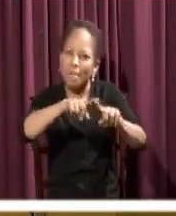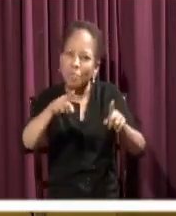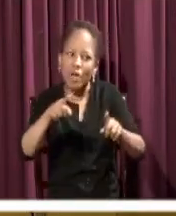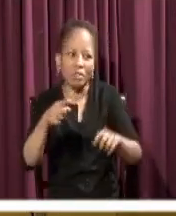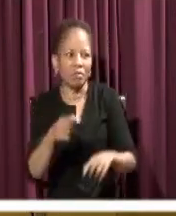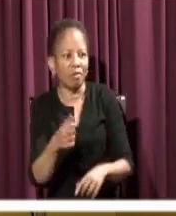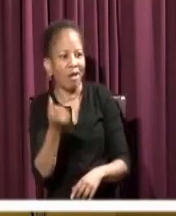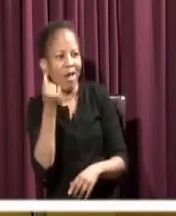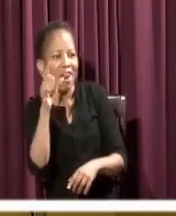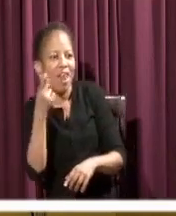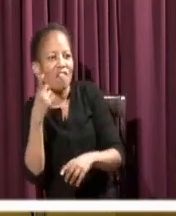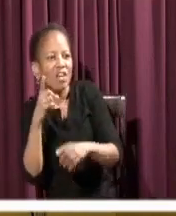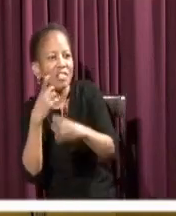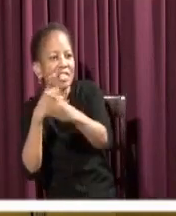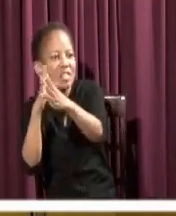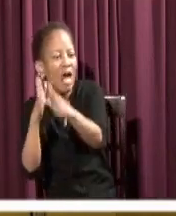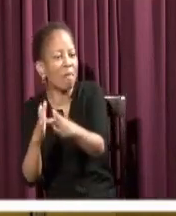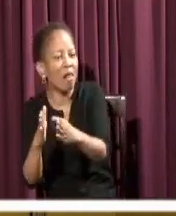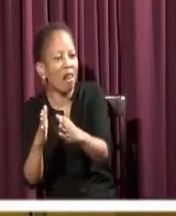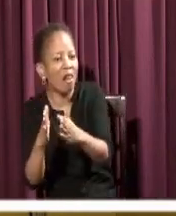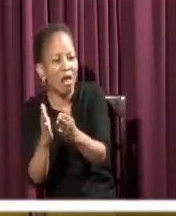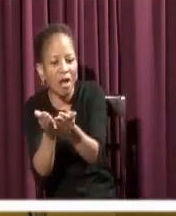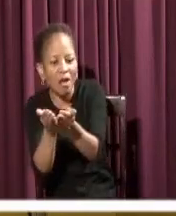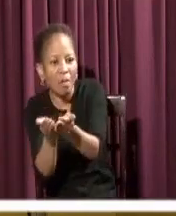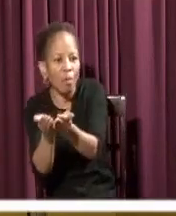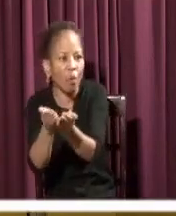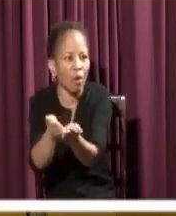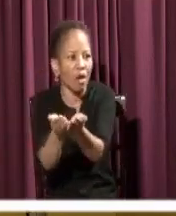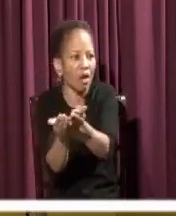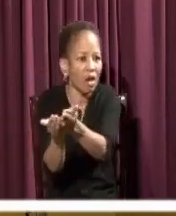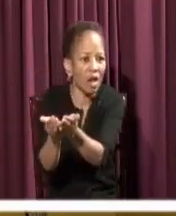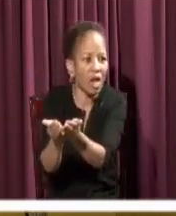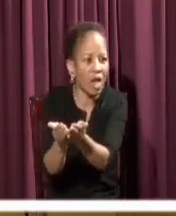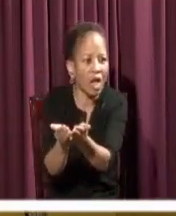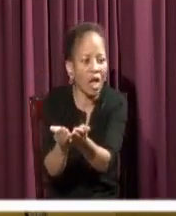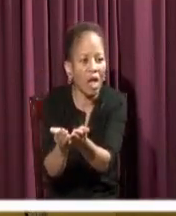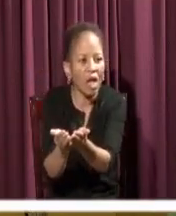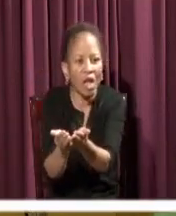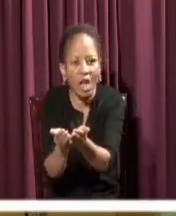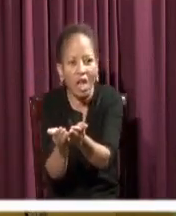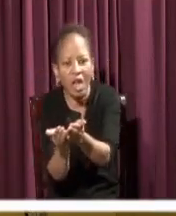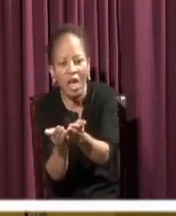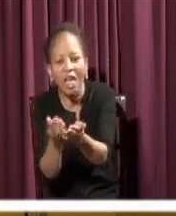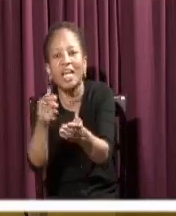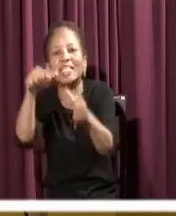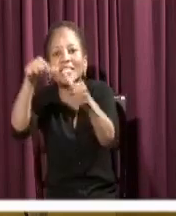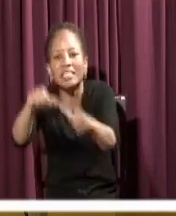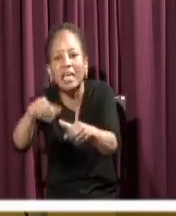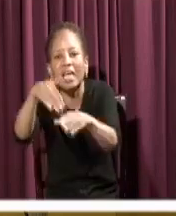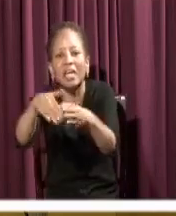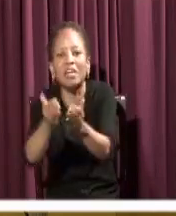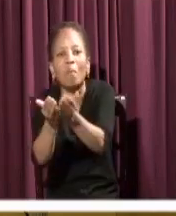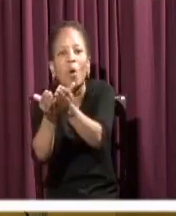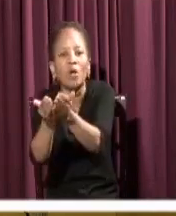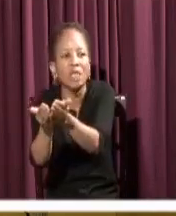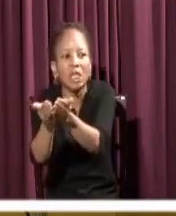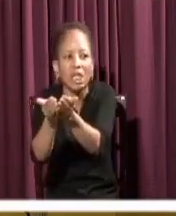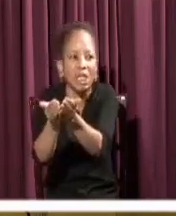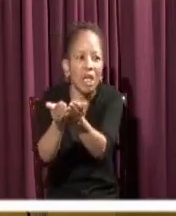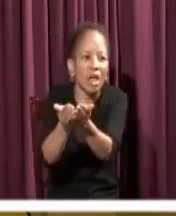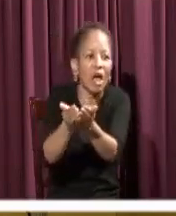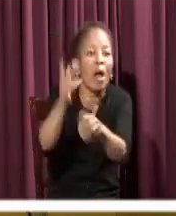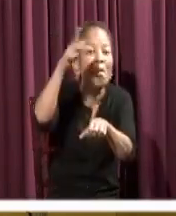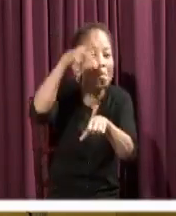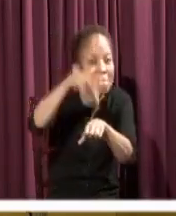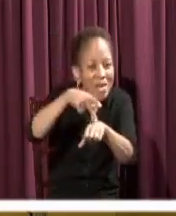in the boat, they can't even talk about this experience. Because why? Because they remained in the boat. Peter